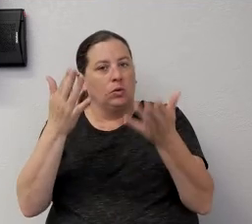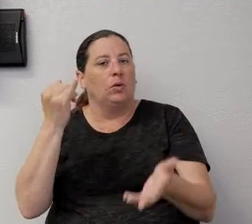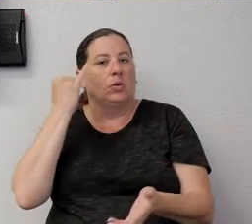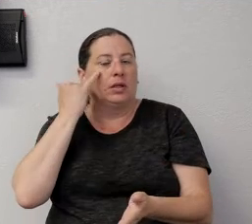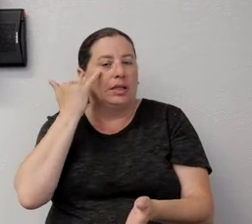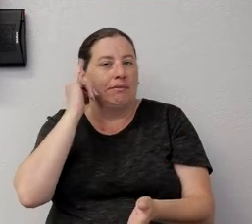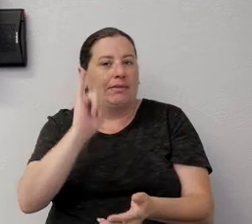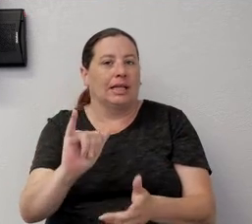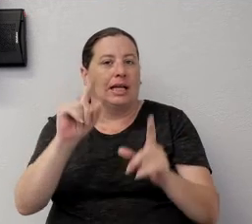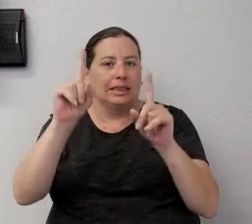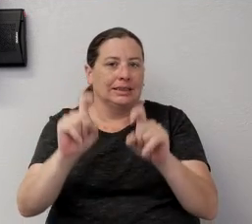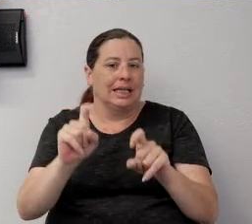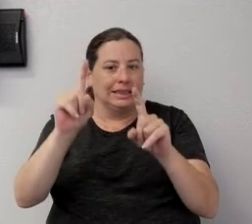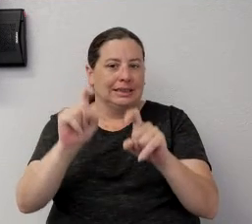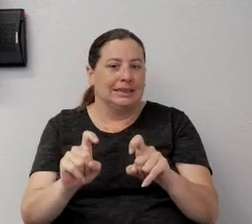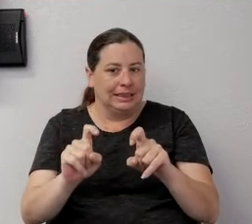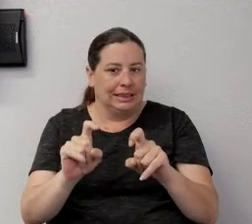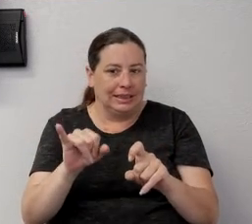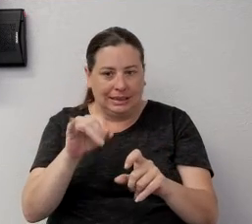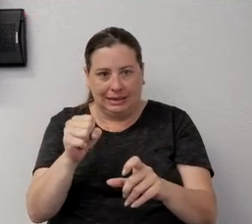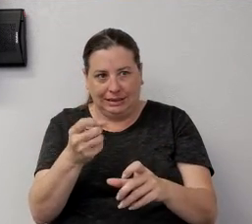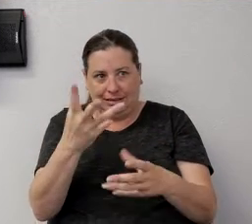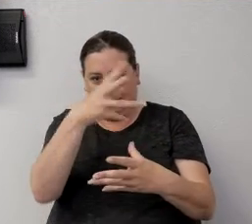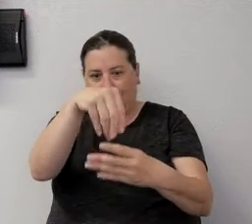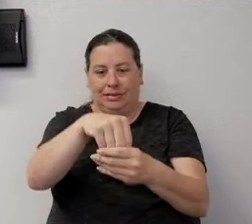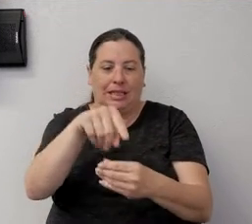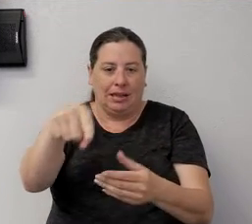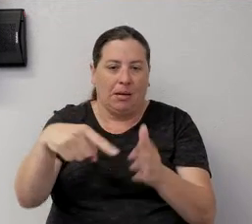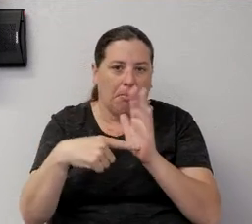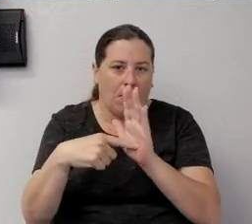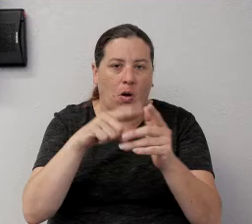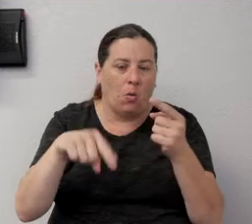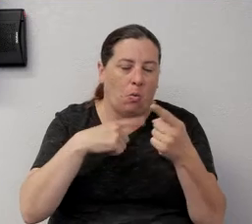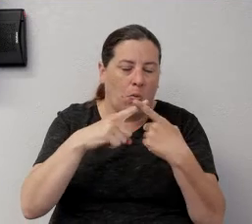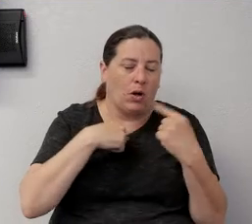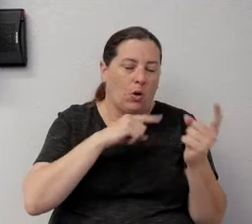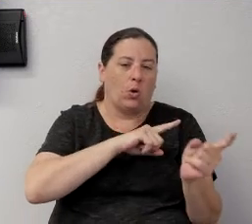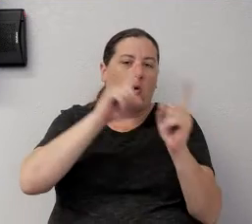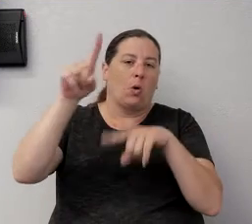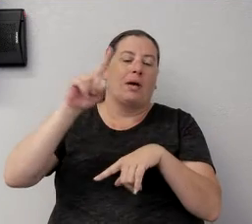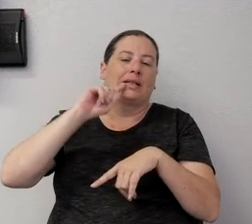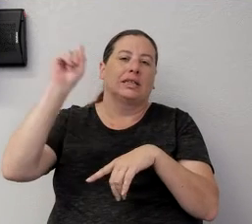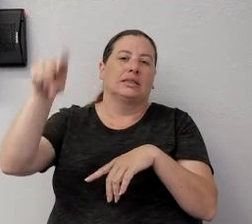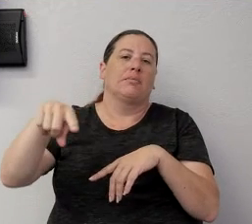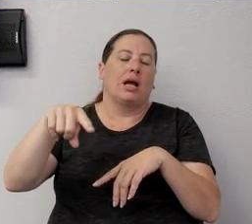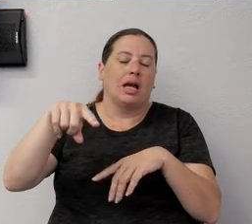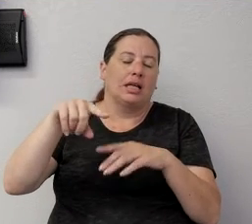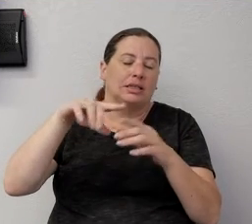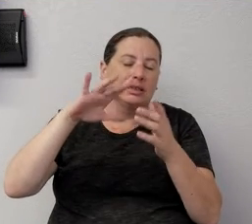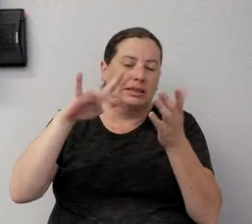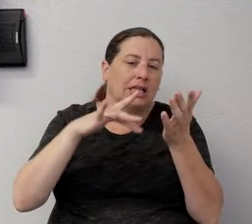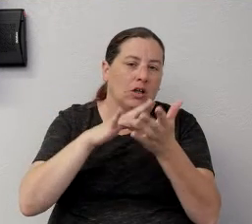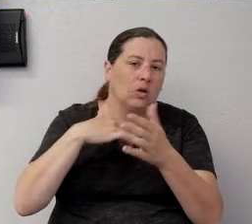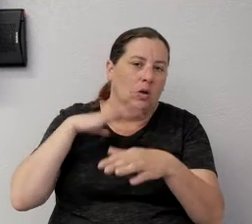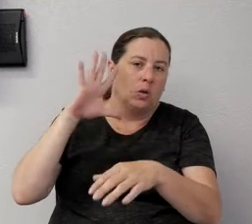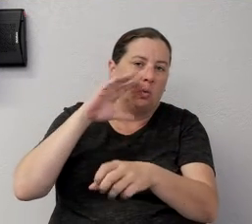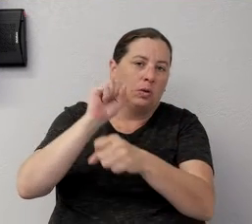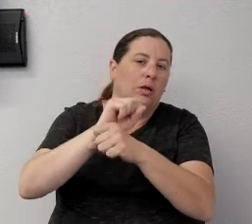testing denominator is in the model. And when I go back to the command center, I'll work with Dan Elaine on that. But that's